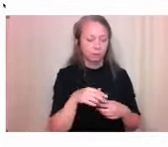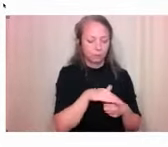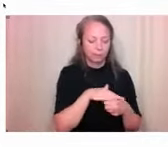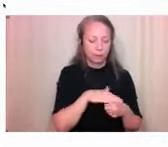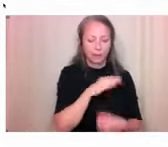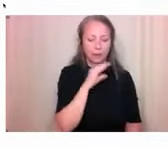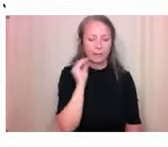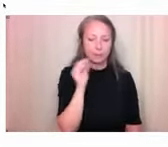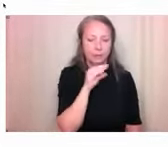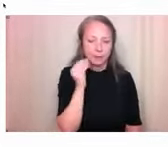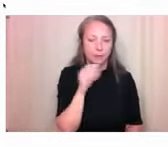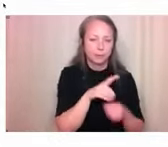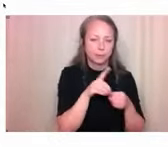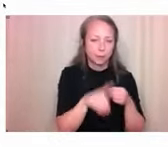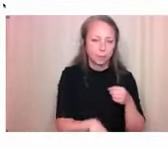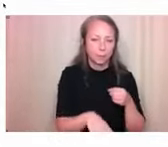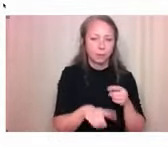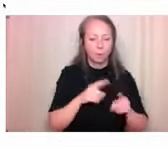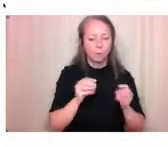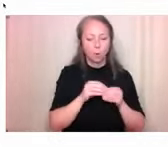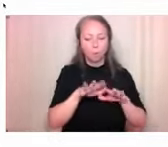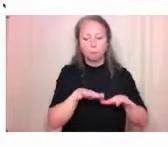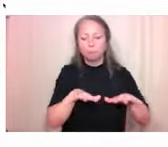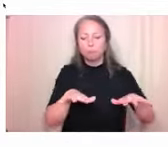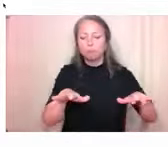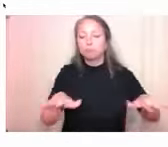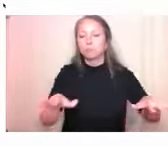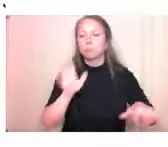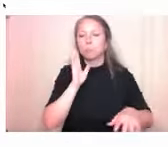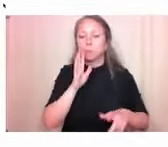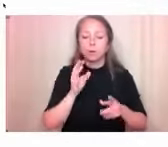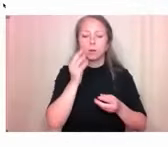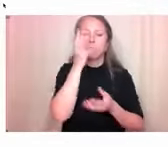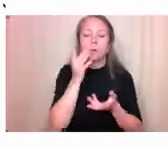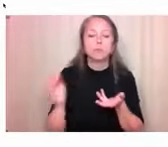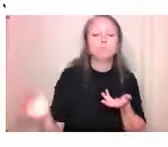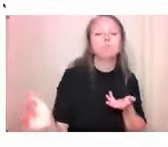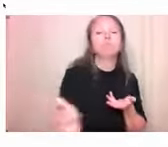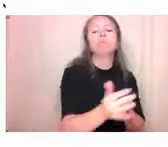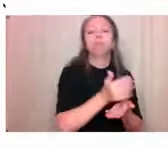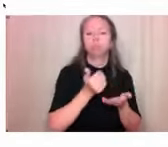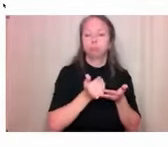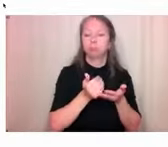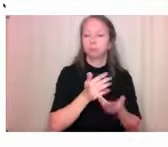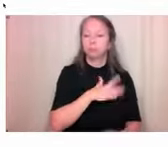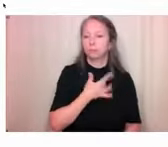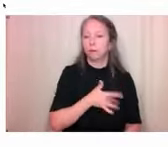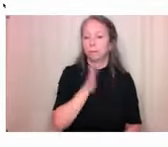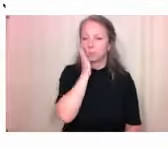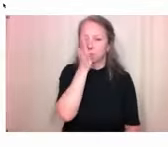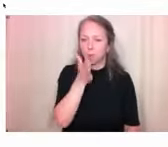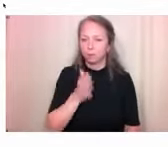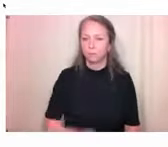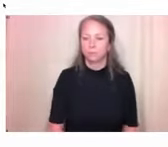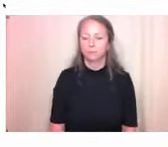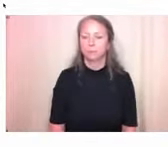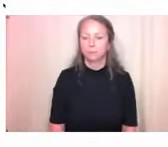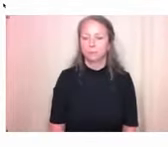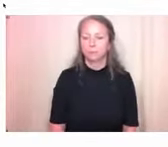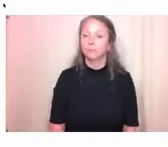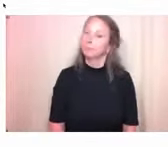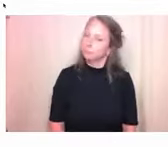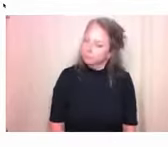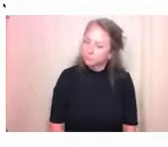be Nova Scotia wide as we move forward. Excellent. And that's really great to hear that you're seeing uptake in other areas